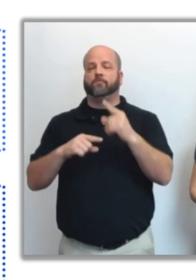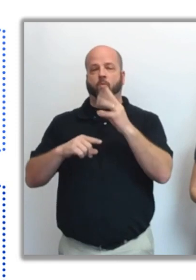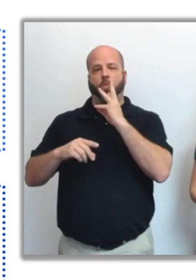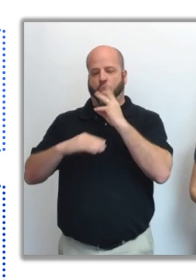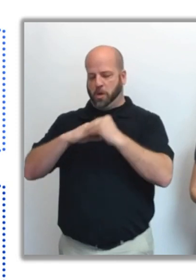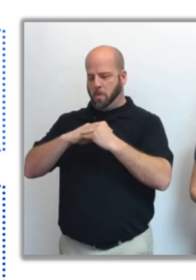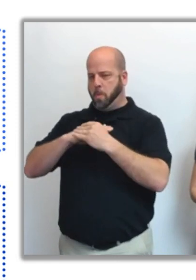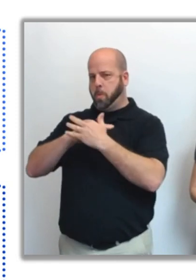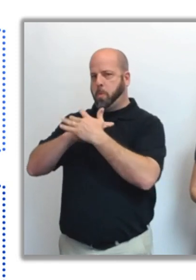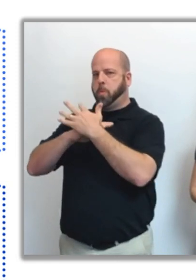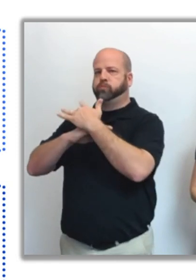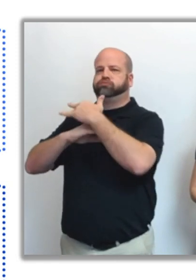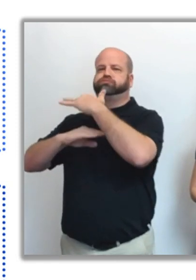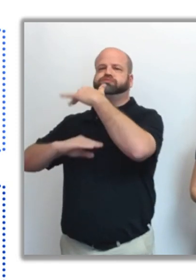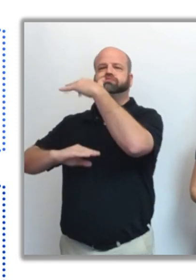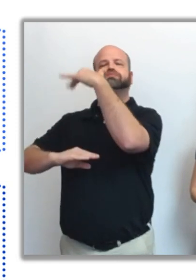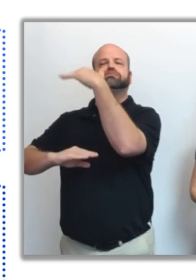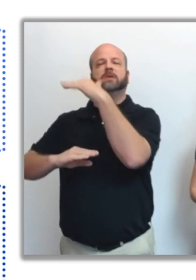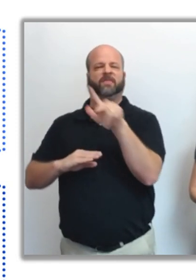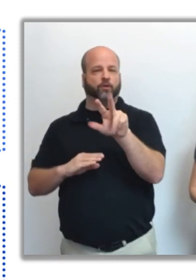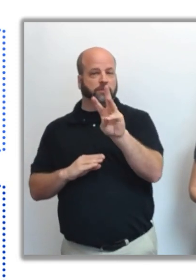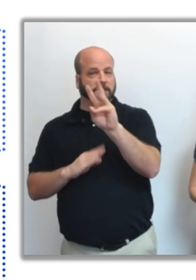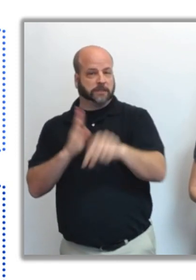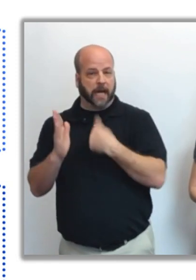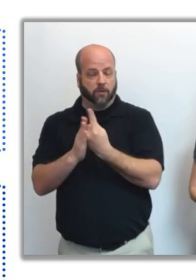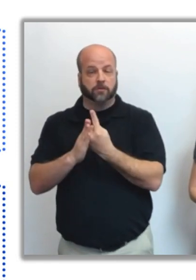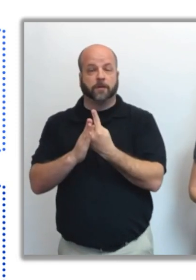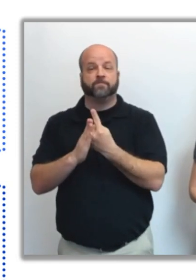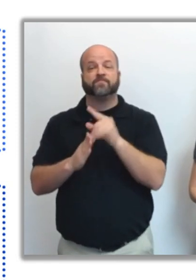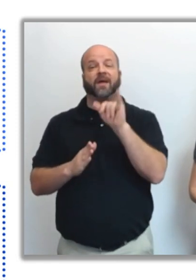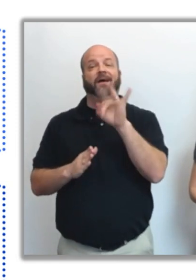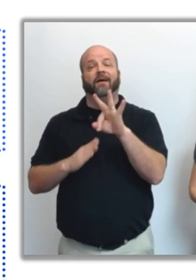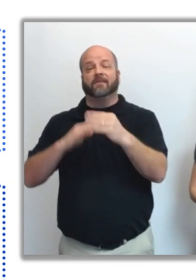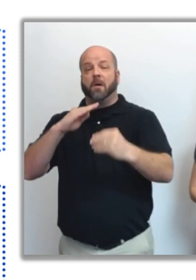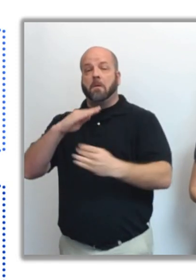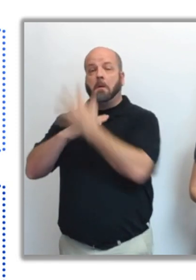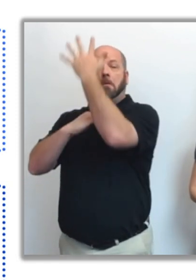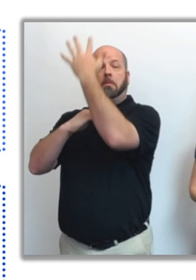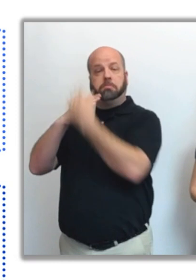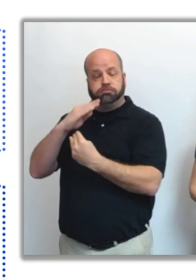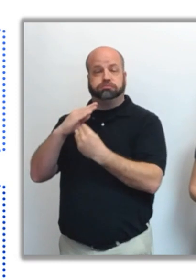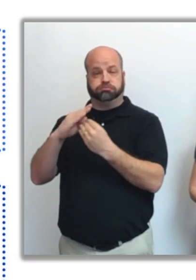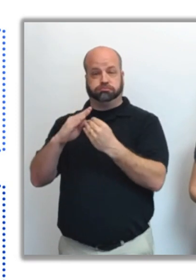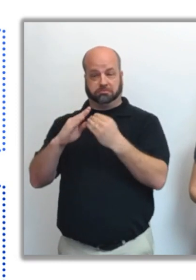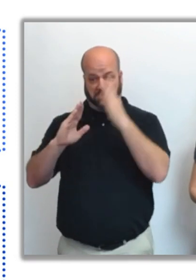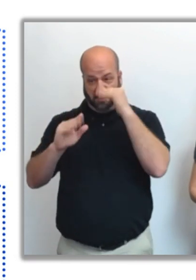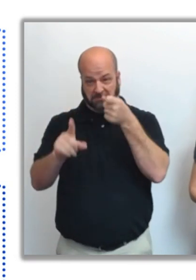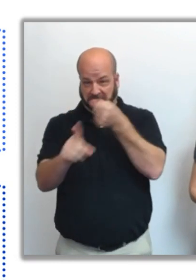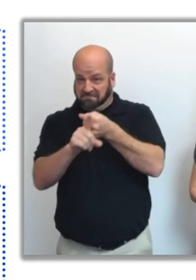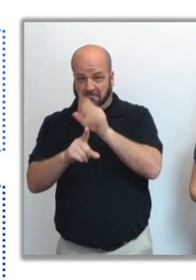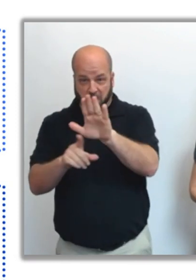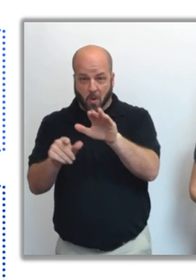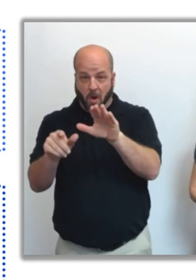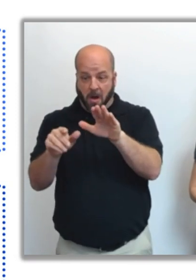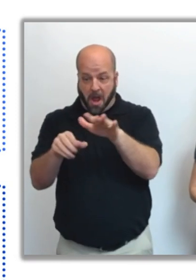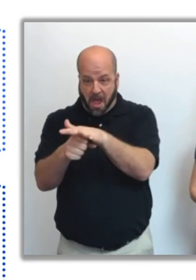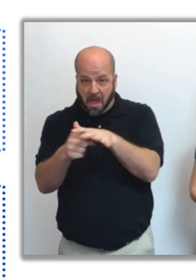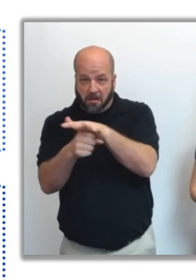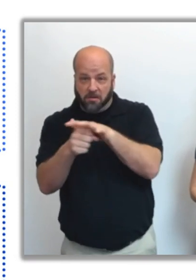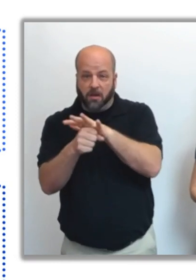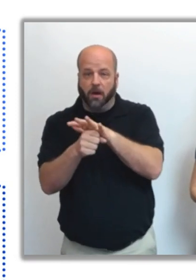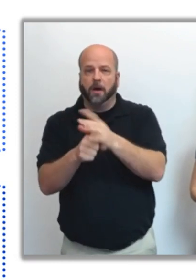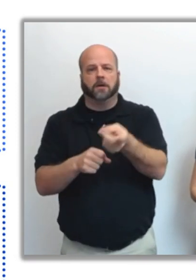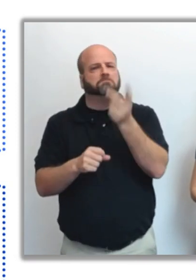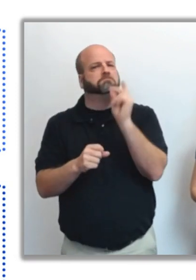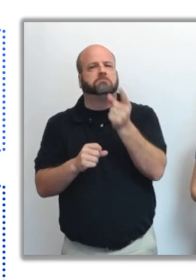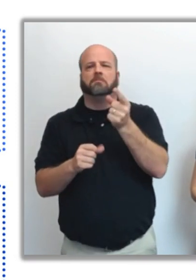inland within the next 36 hours. If storm surge is expected to impact your area, you should promptly follow